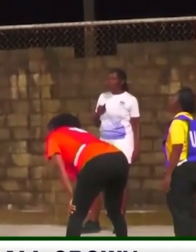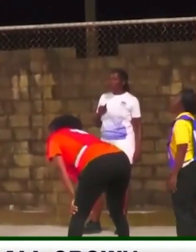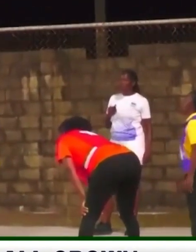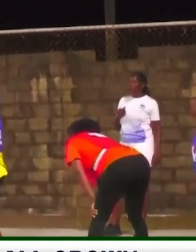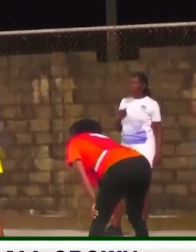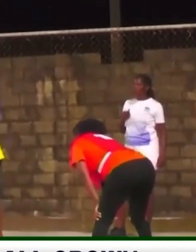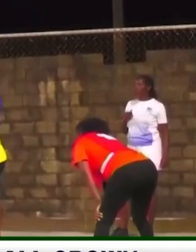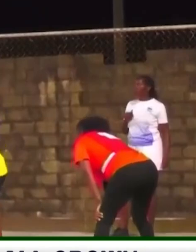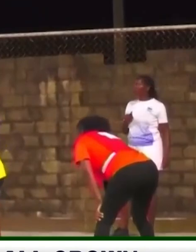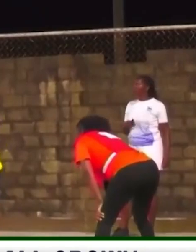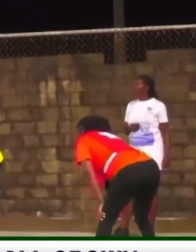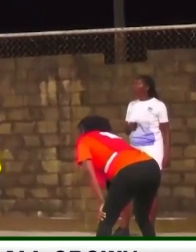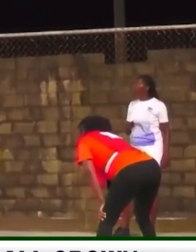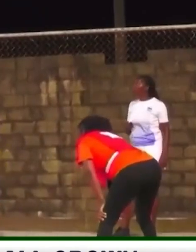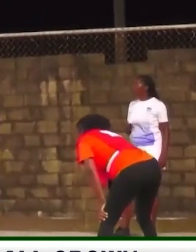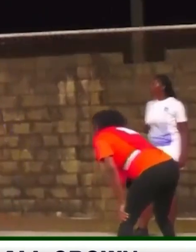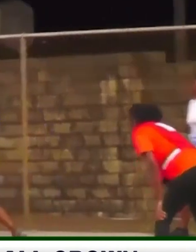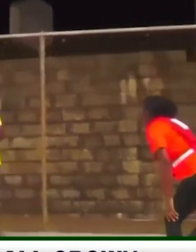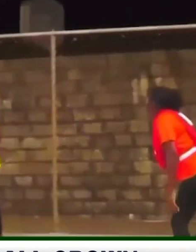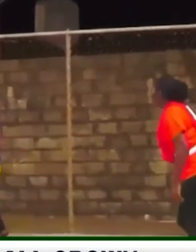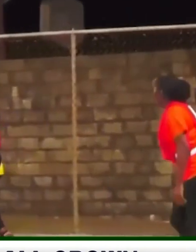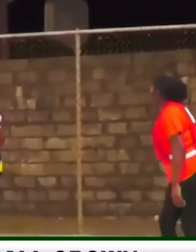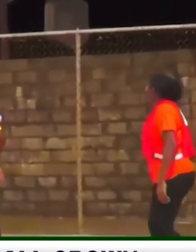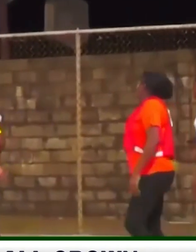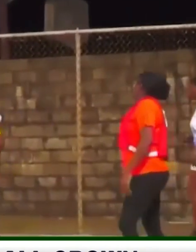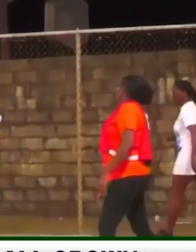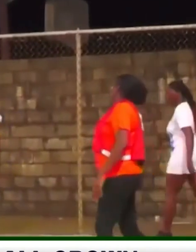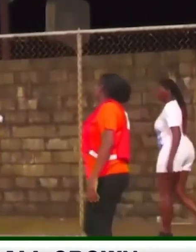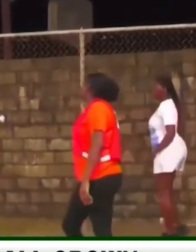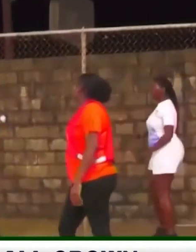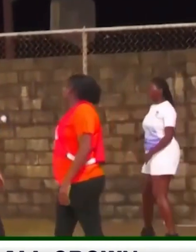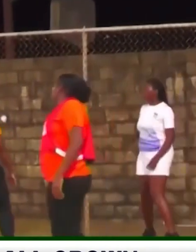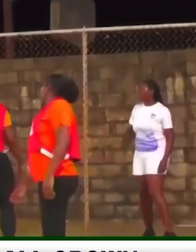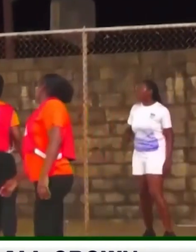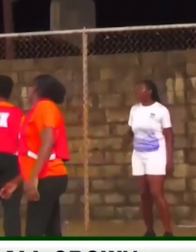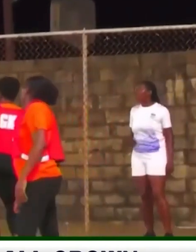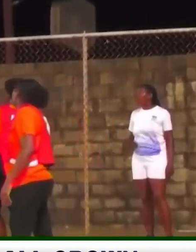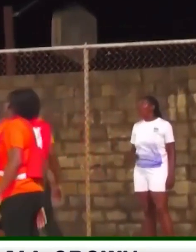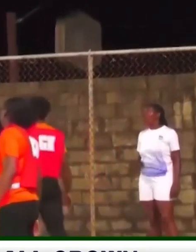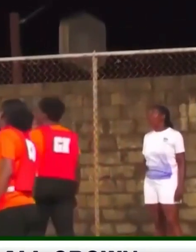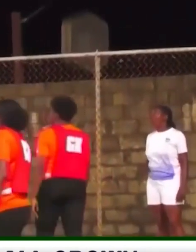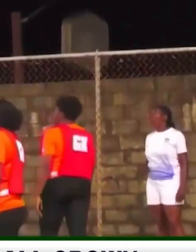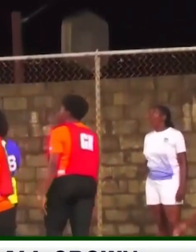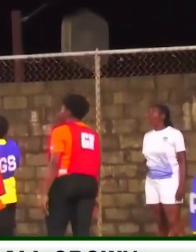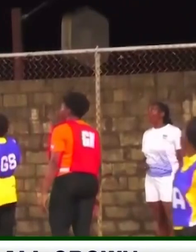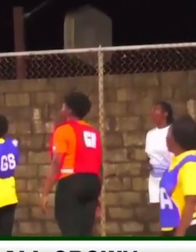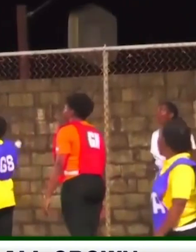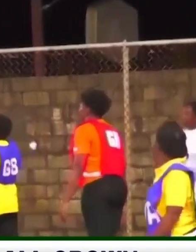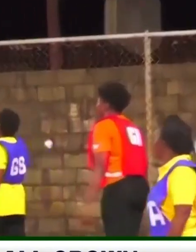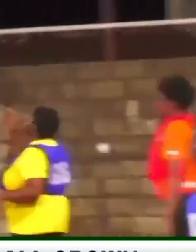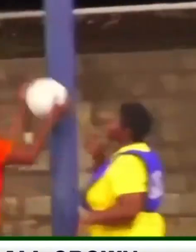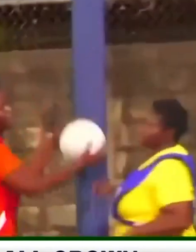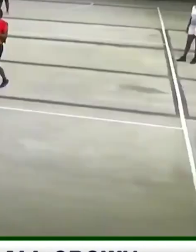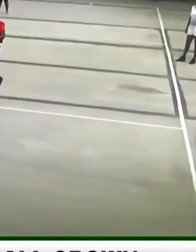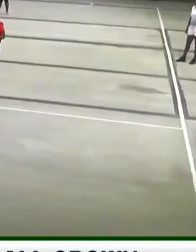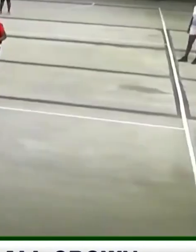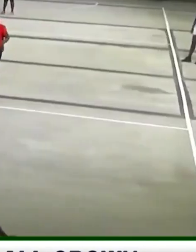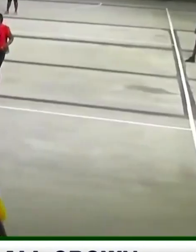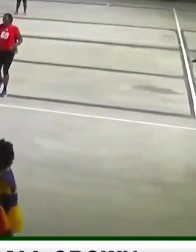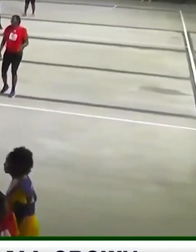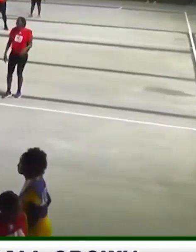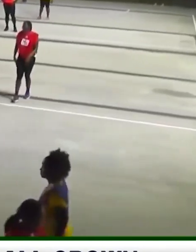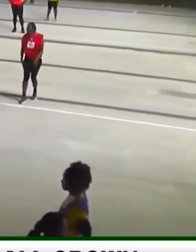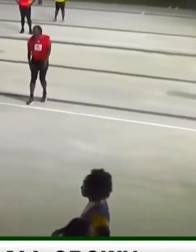the scoreline reflect a decent finals effort. Off the miss from Heather Bell. Steele cleans it up.